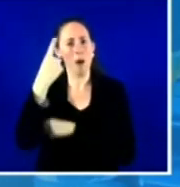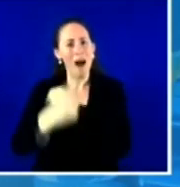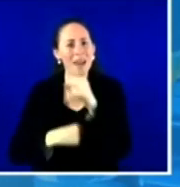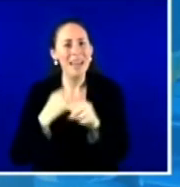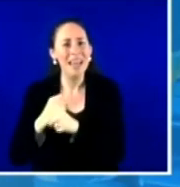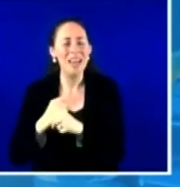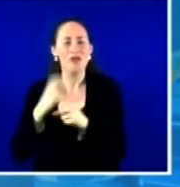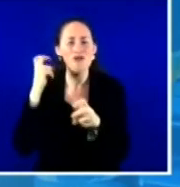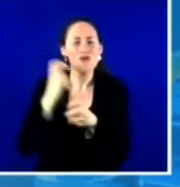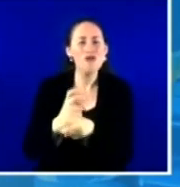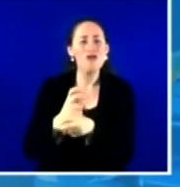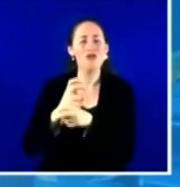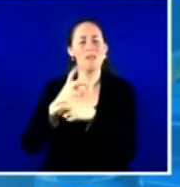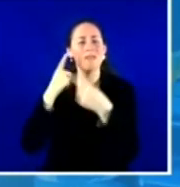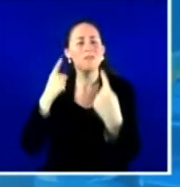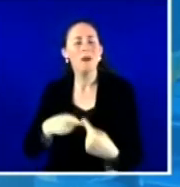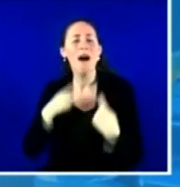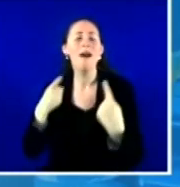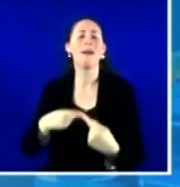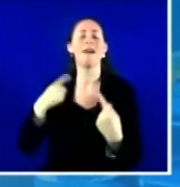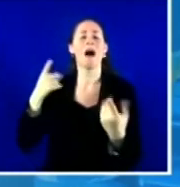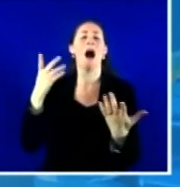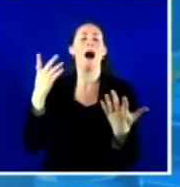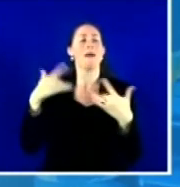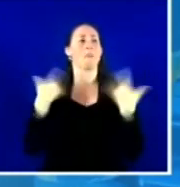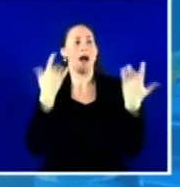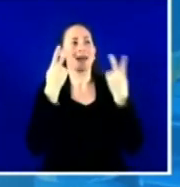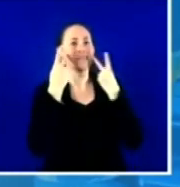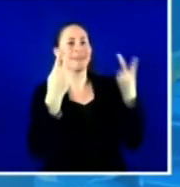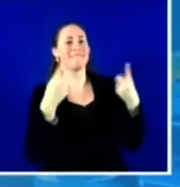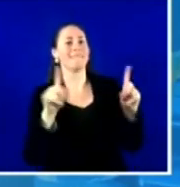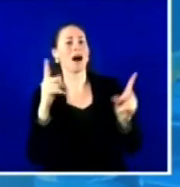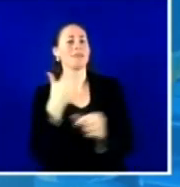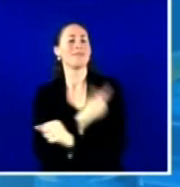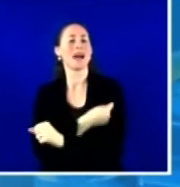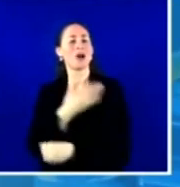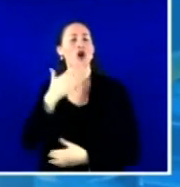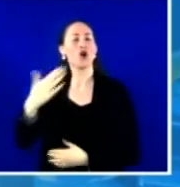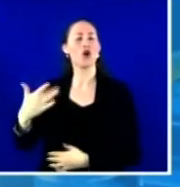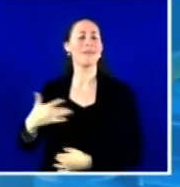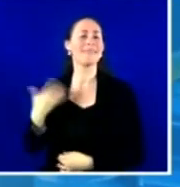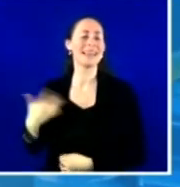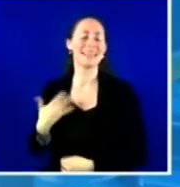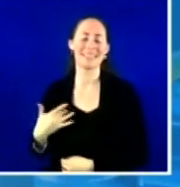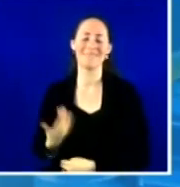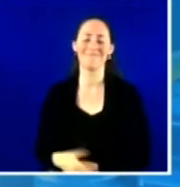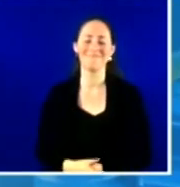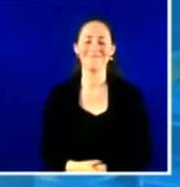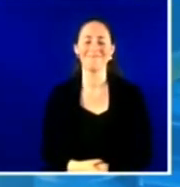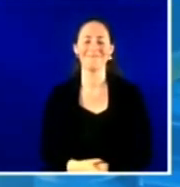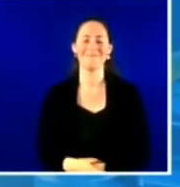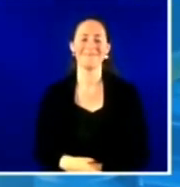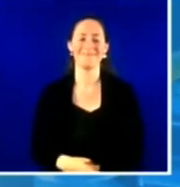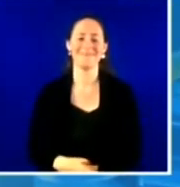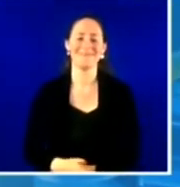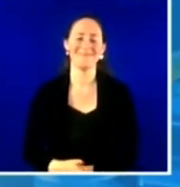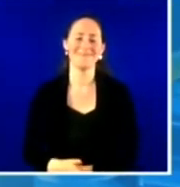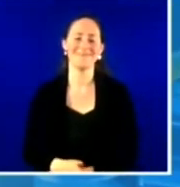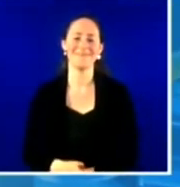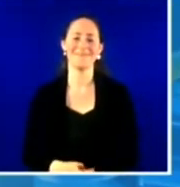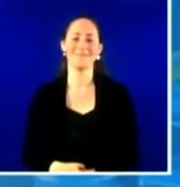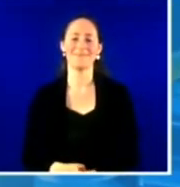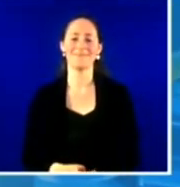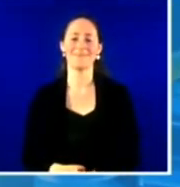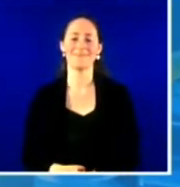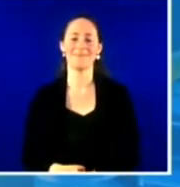opportunity. Terrific. Terrific. Wonderful. Well, um, you know, one of the things that we talk about a lot in our medical